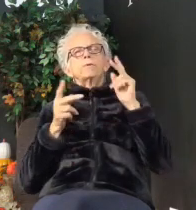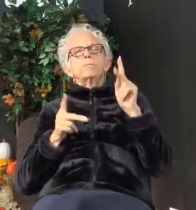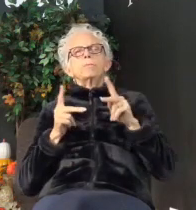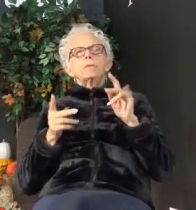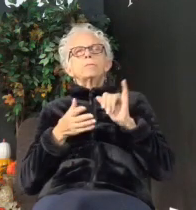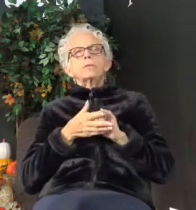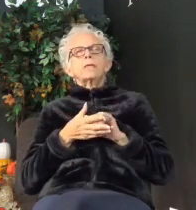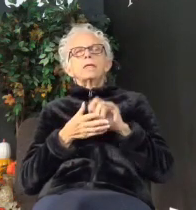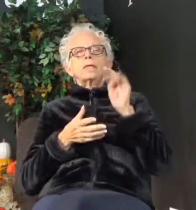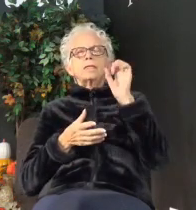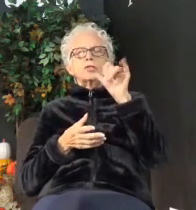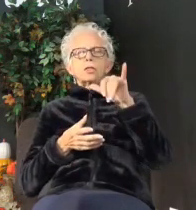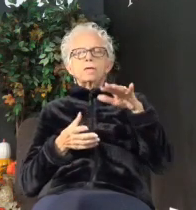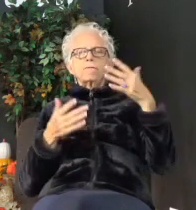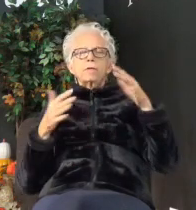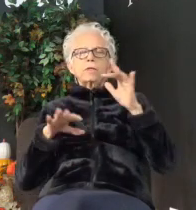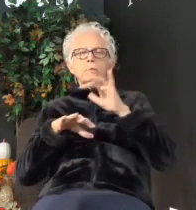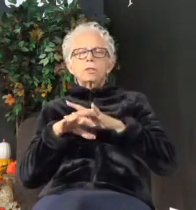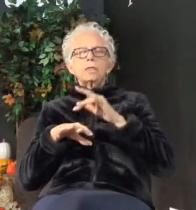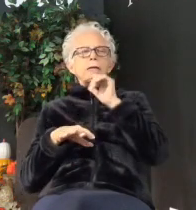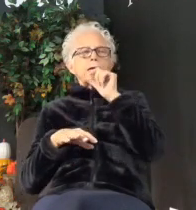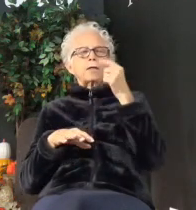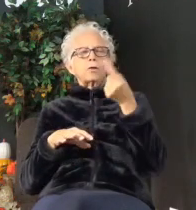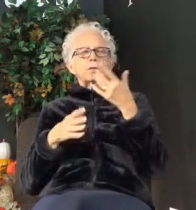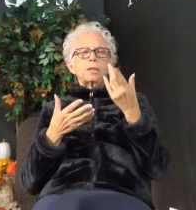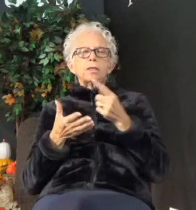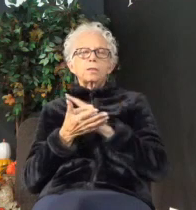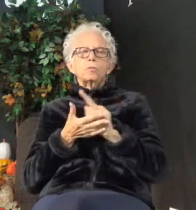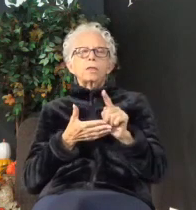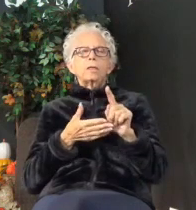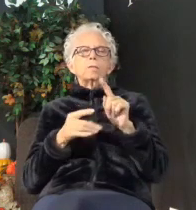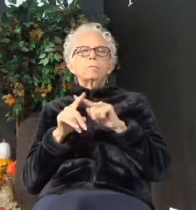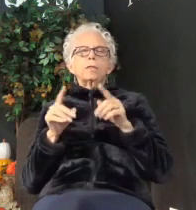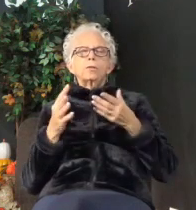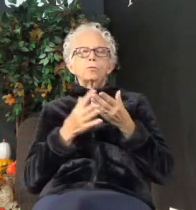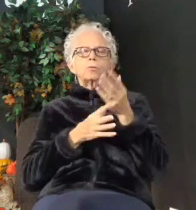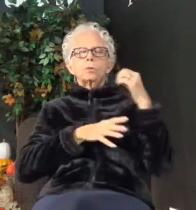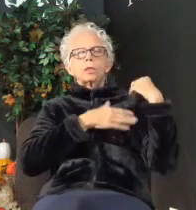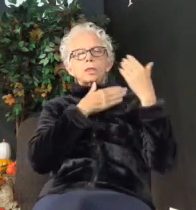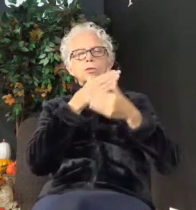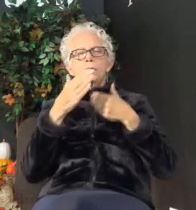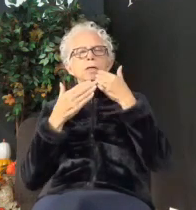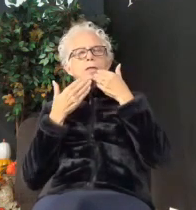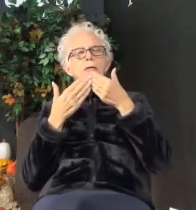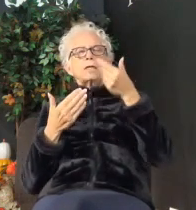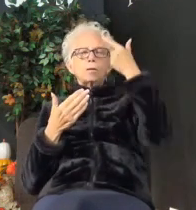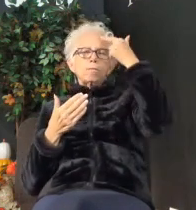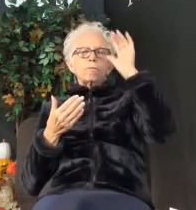Angela have touched, not only this week, but through the years. thank you for their